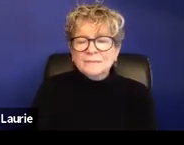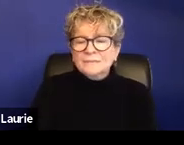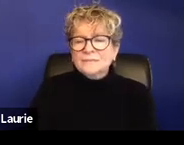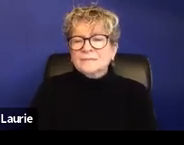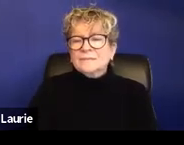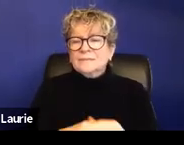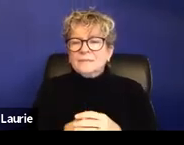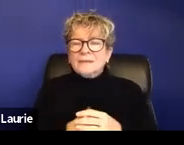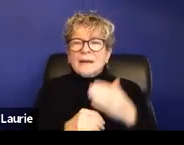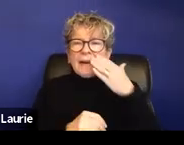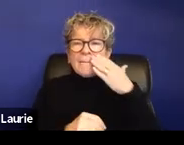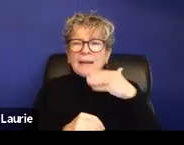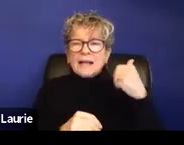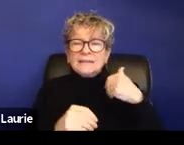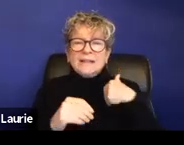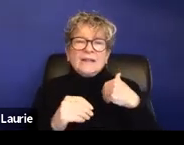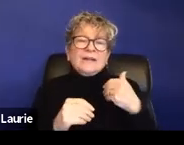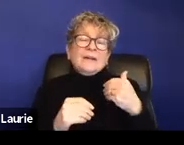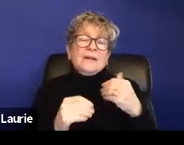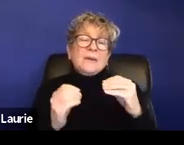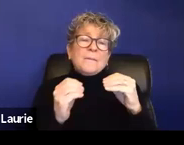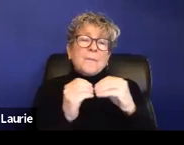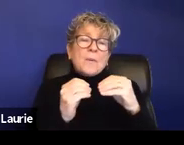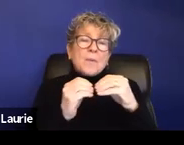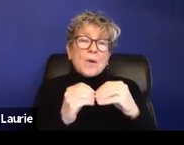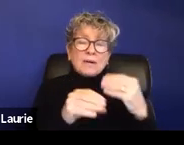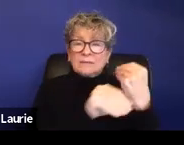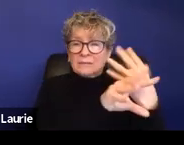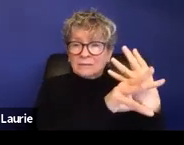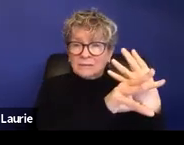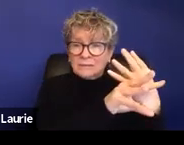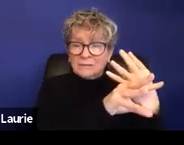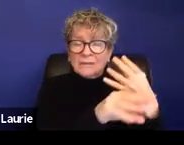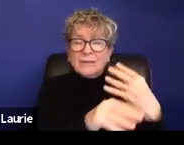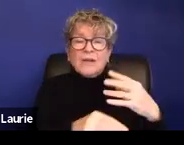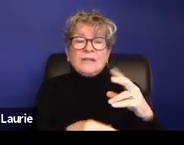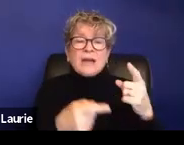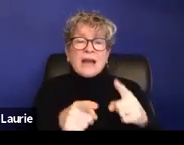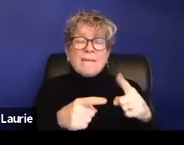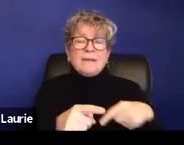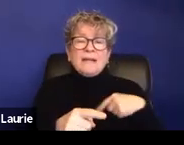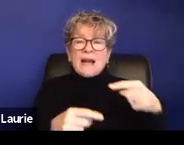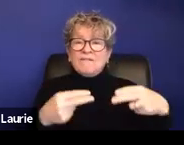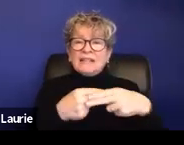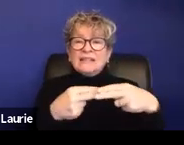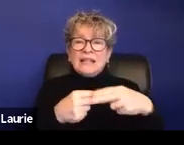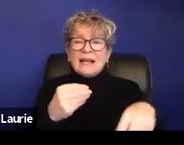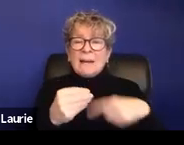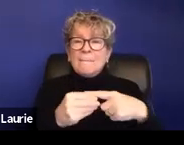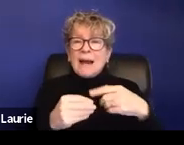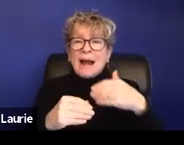system right now. I just have this slide about sort of thinking about best practices related to, um,